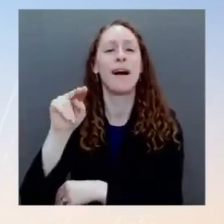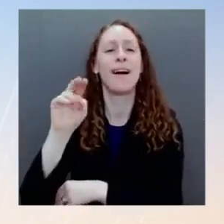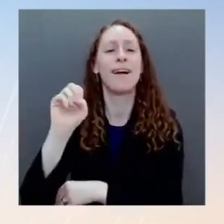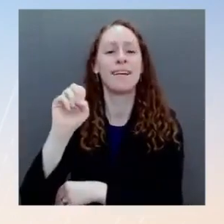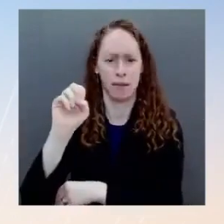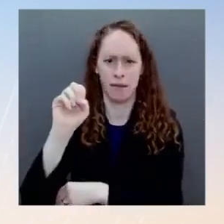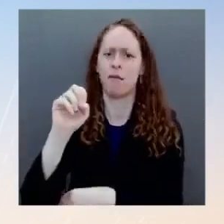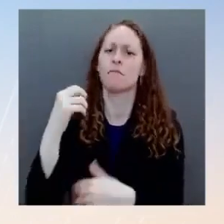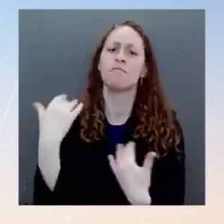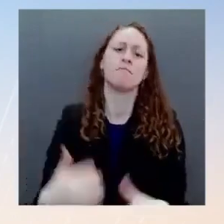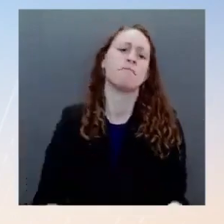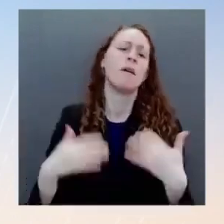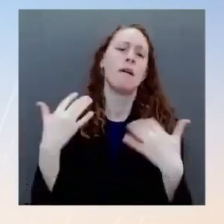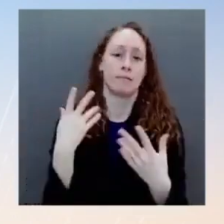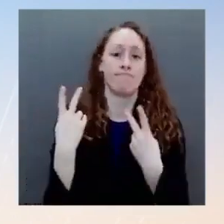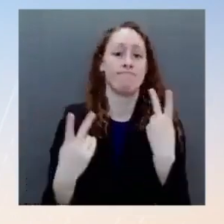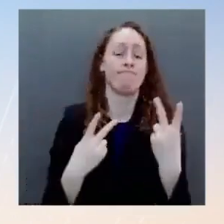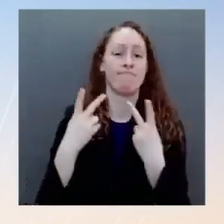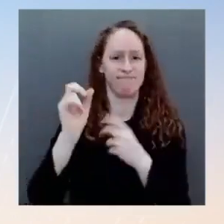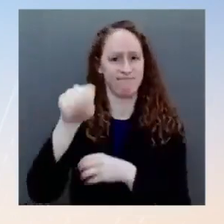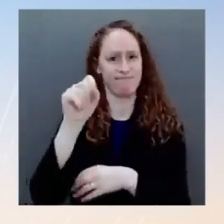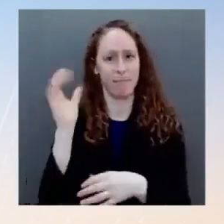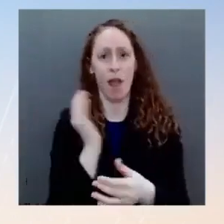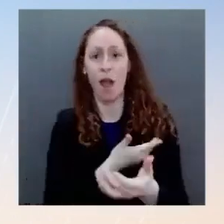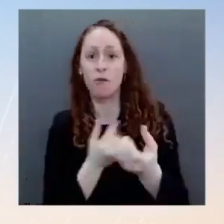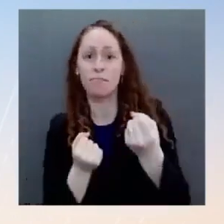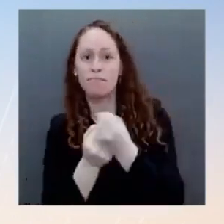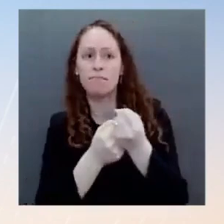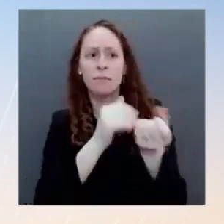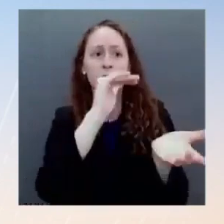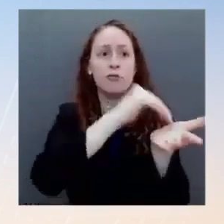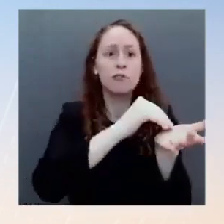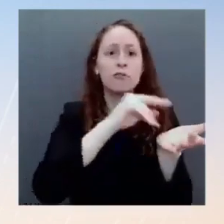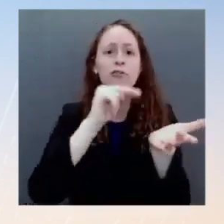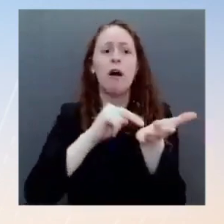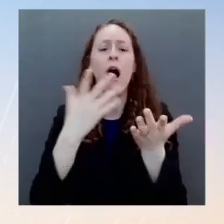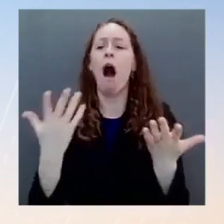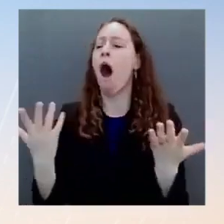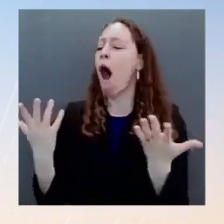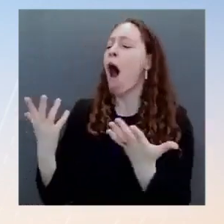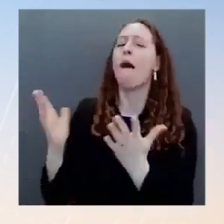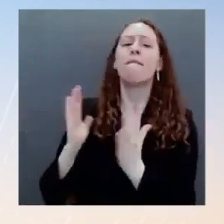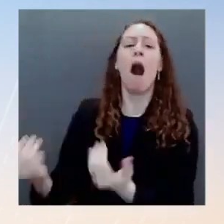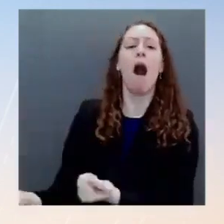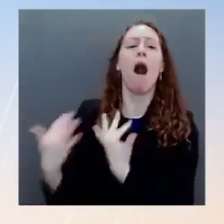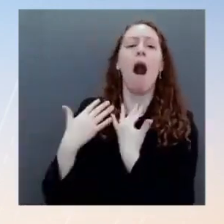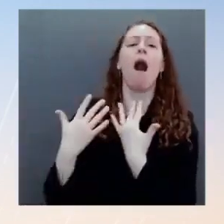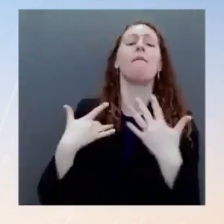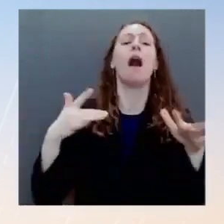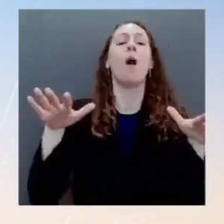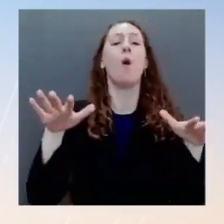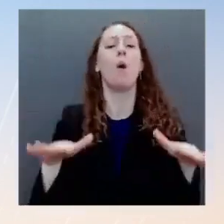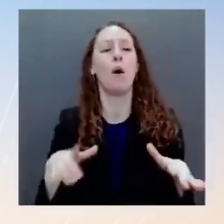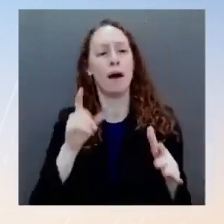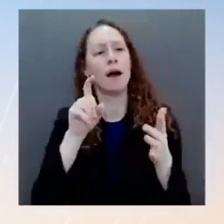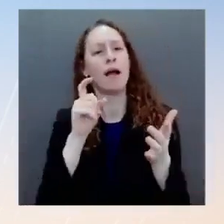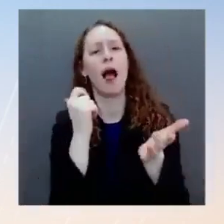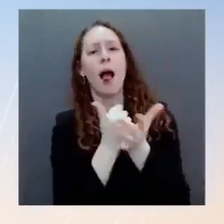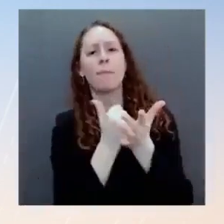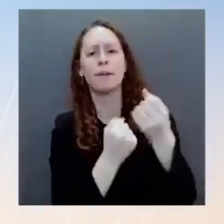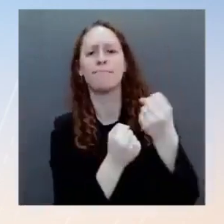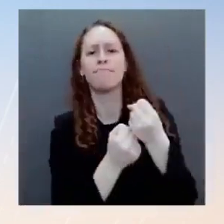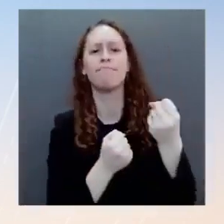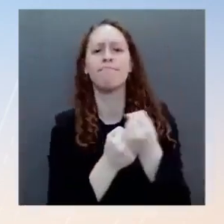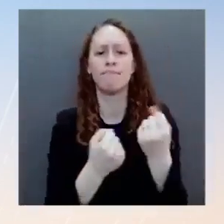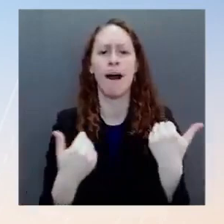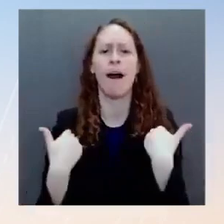in. And they have been working day and night to save lives. So now, DOD is deploying six additional teams to